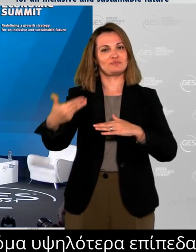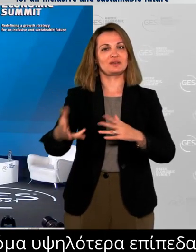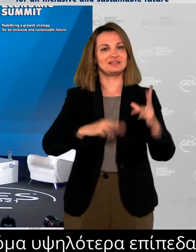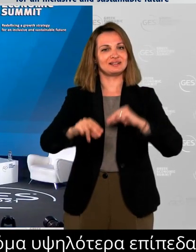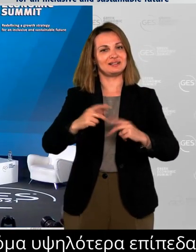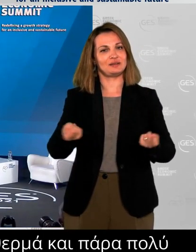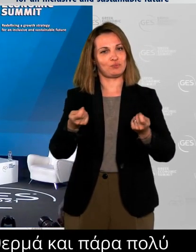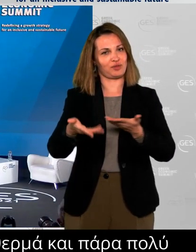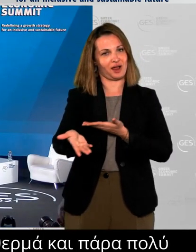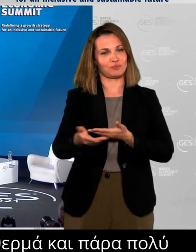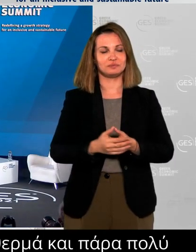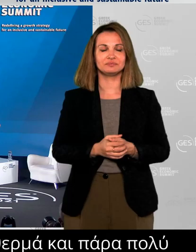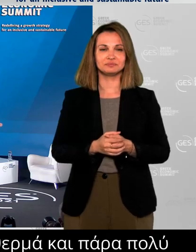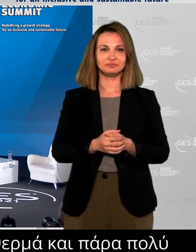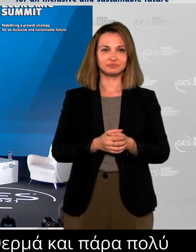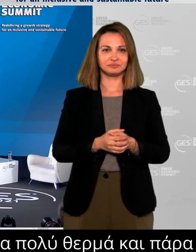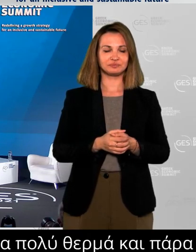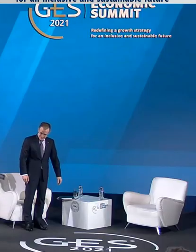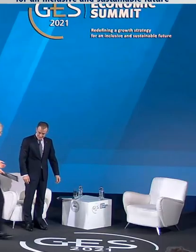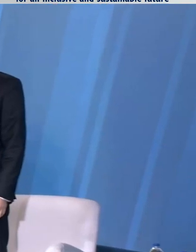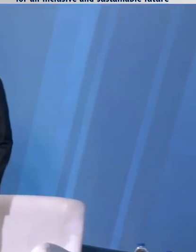Thank you, Mr. Ambassador. Please.